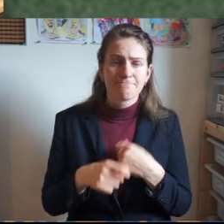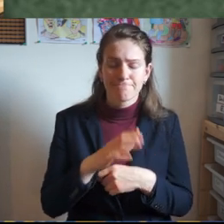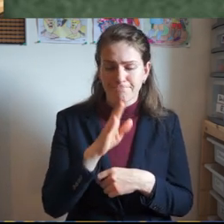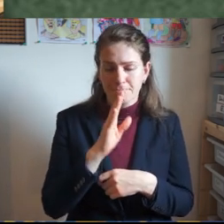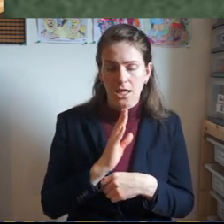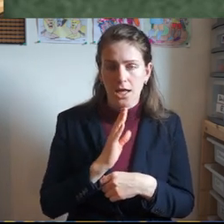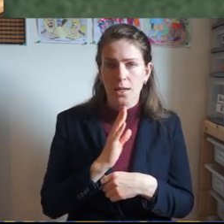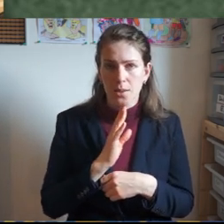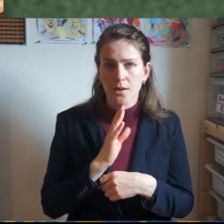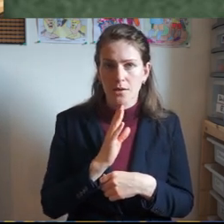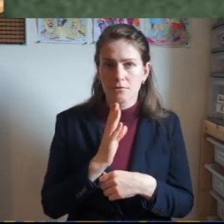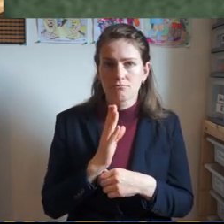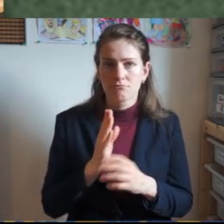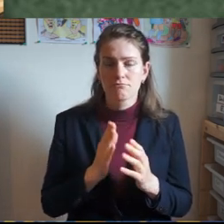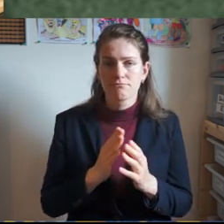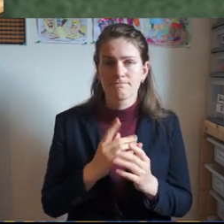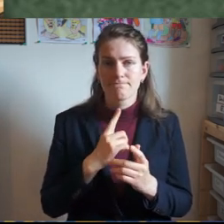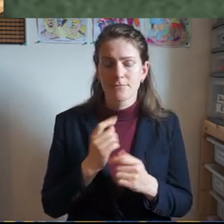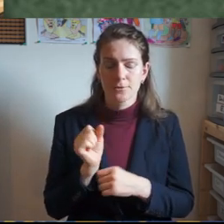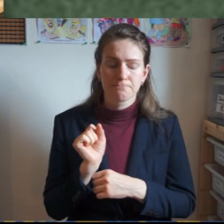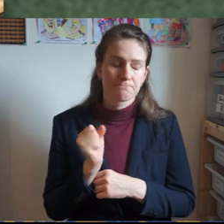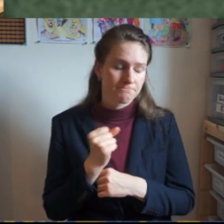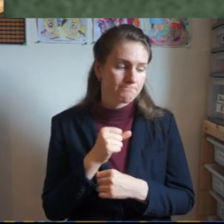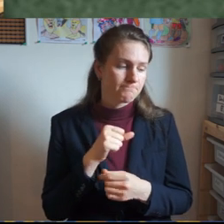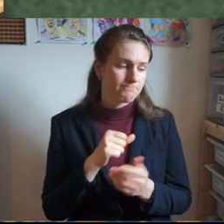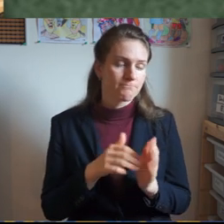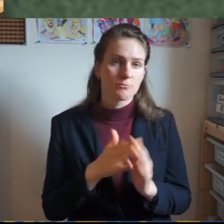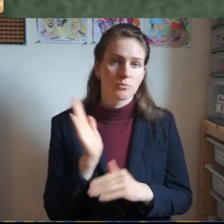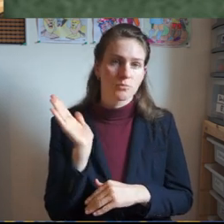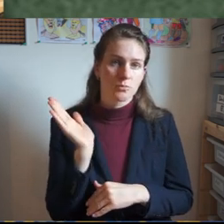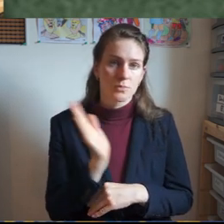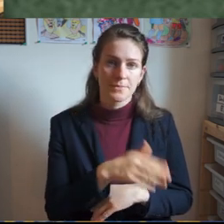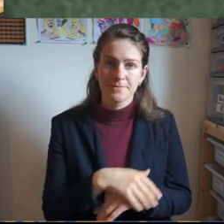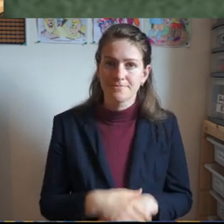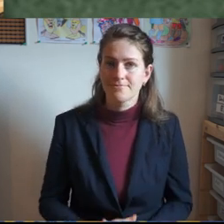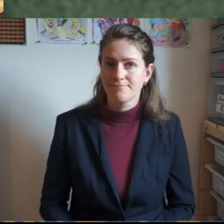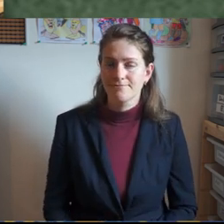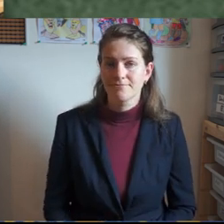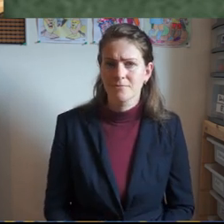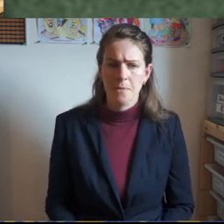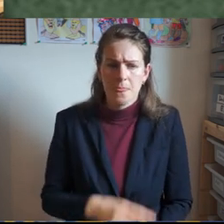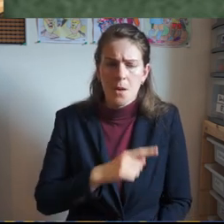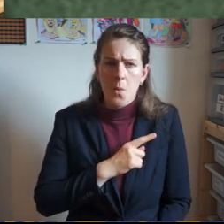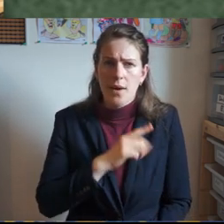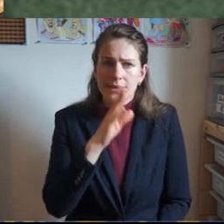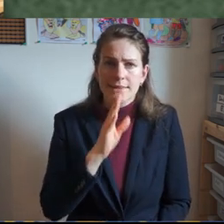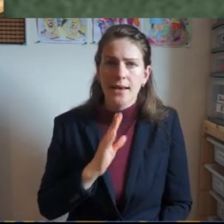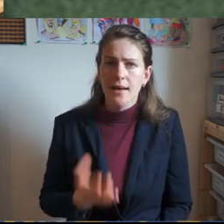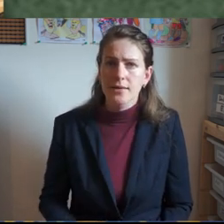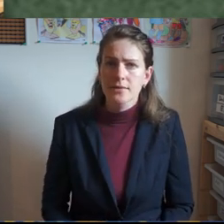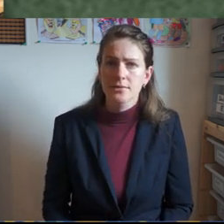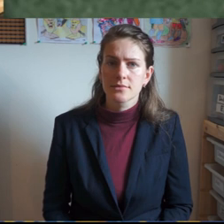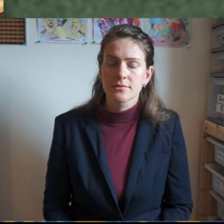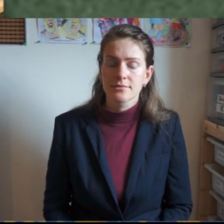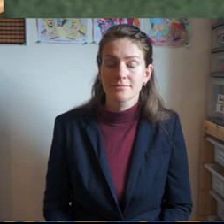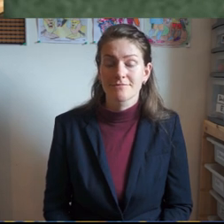back on the Lord Jesus but why was he sad well he was sad because he had a lot of